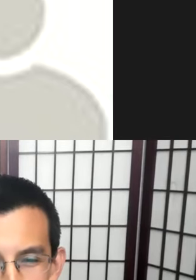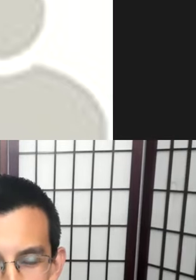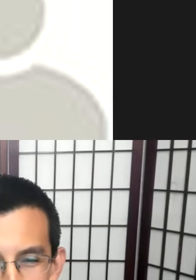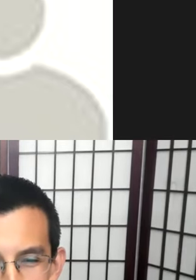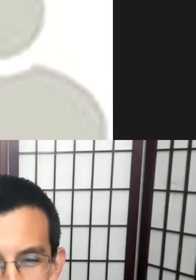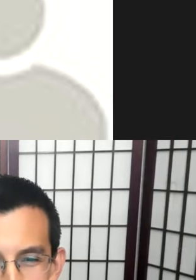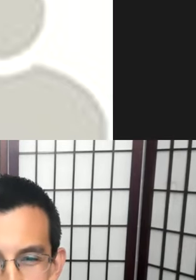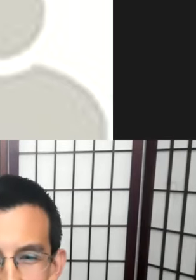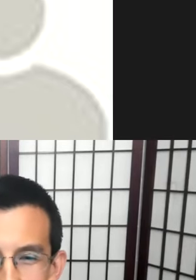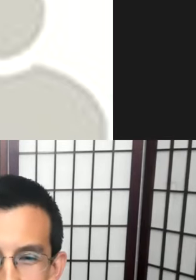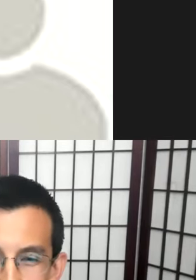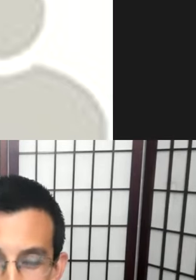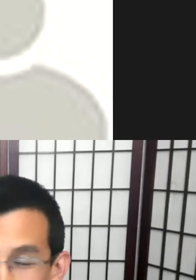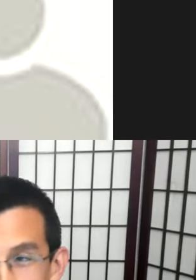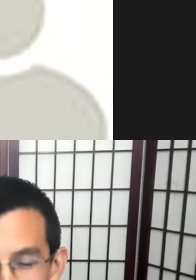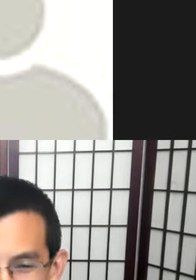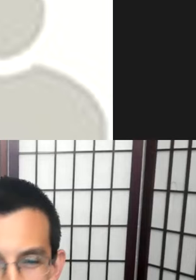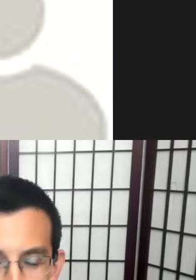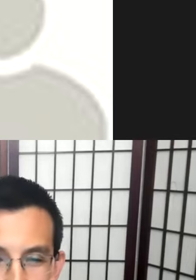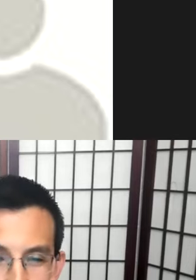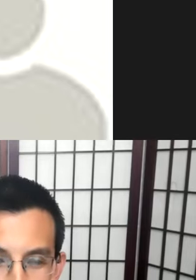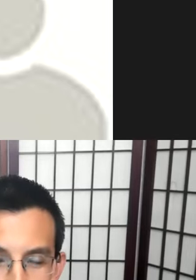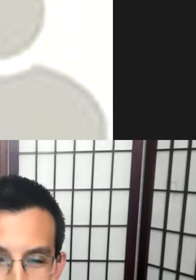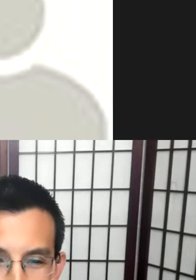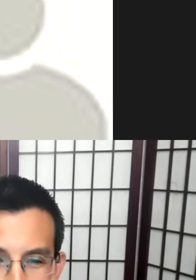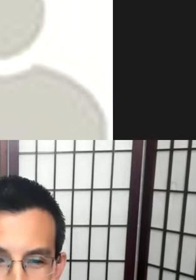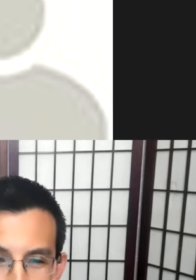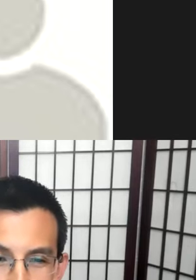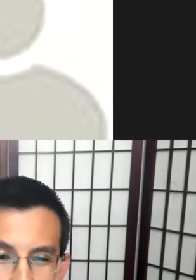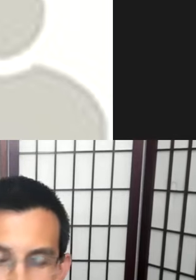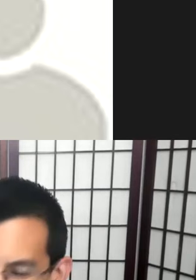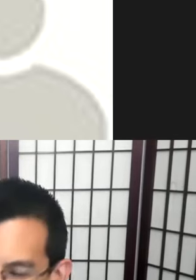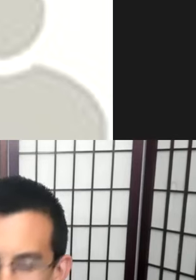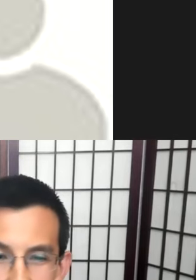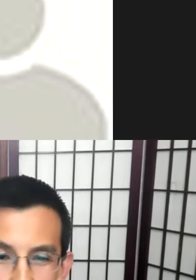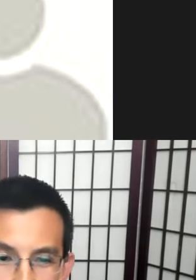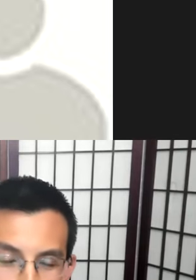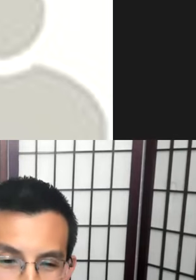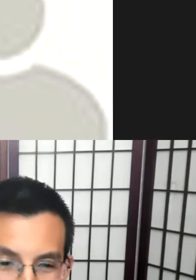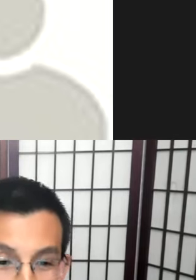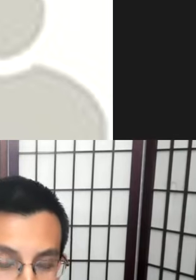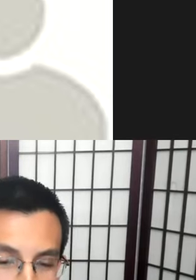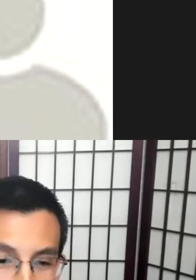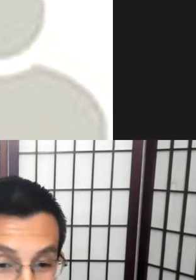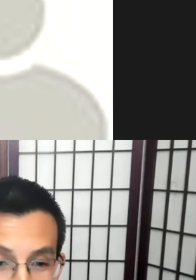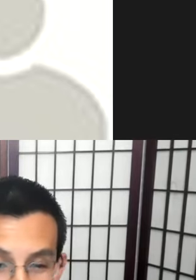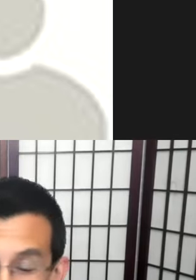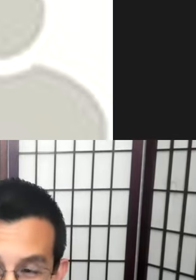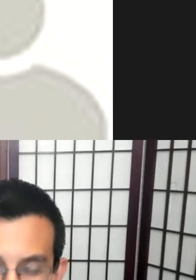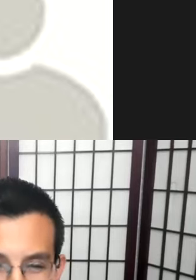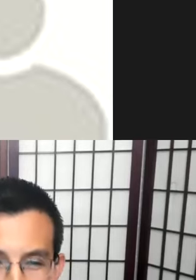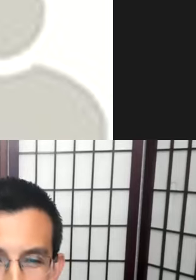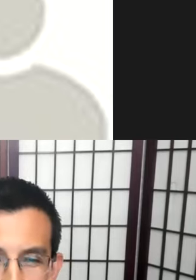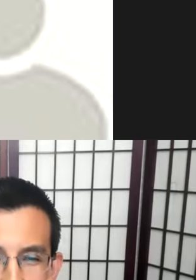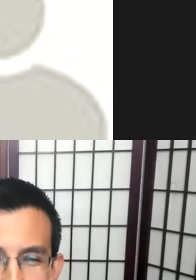people, even in linguistics and I admit I do this myself. We're sort of referencing earlier work by non indigenous scholars,